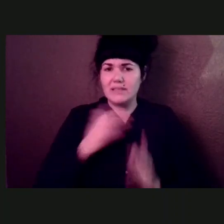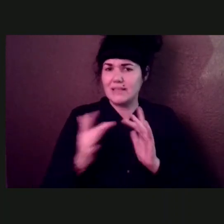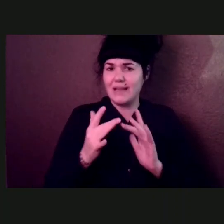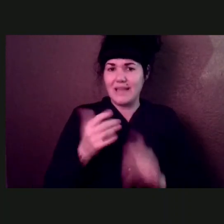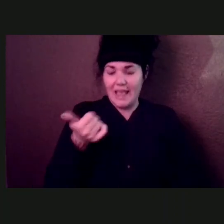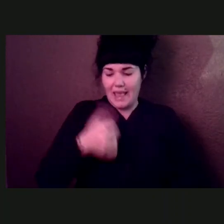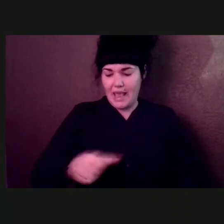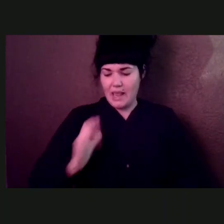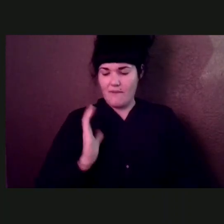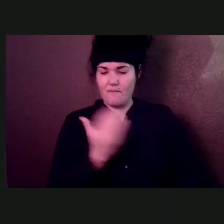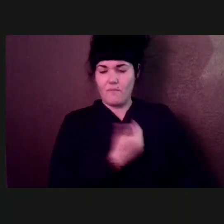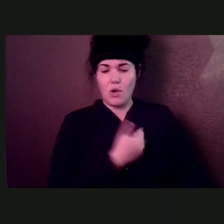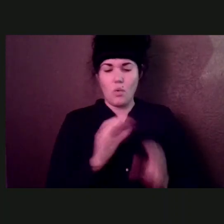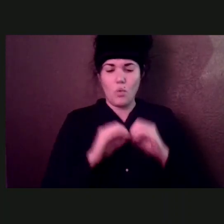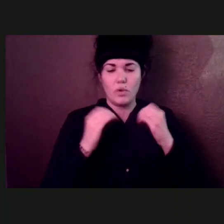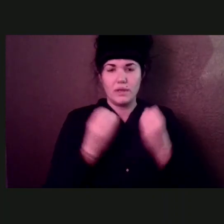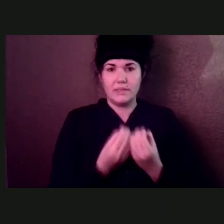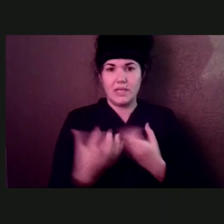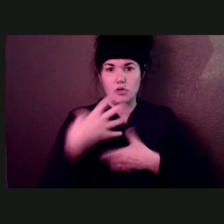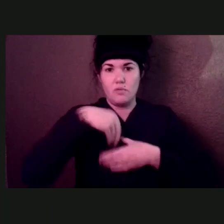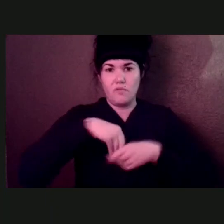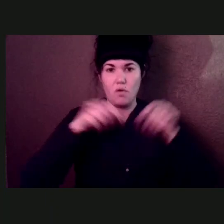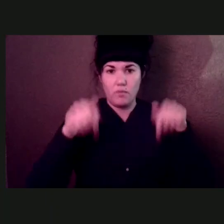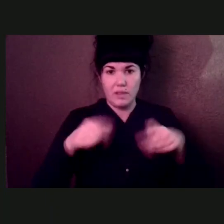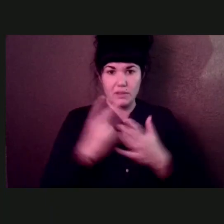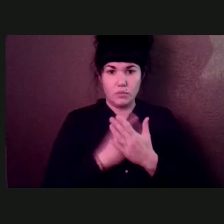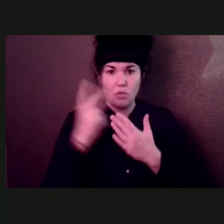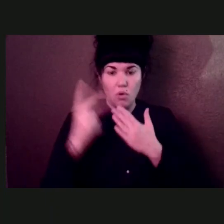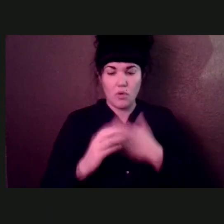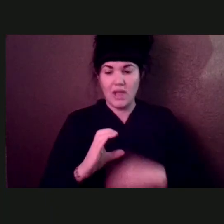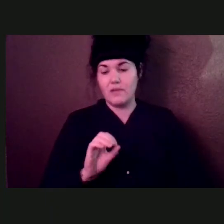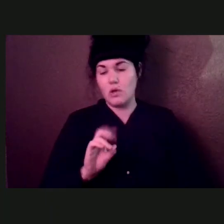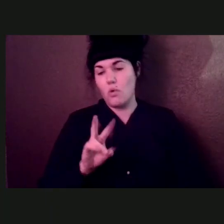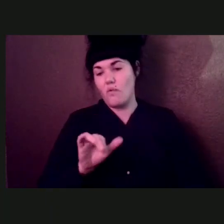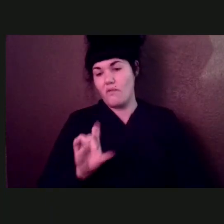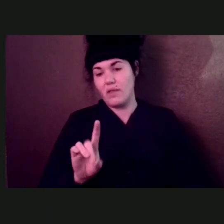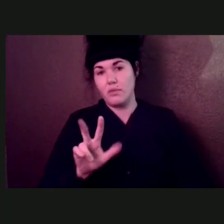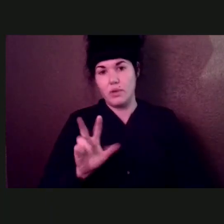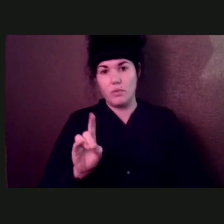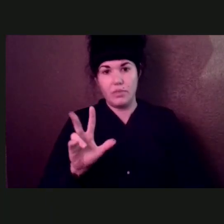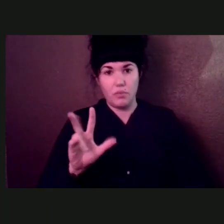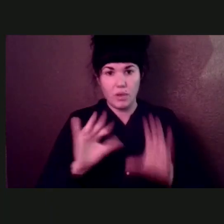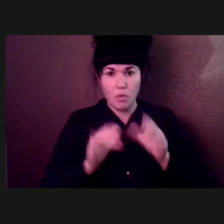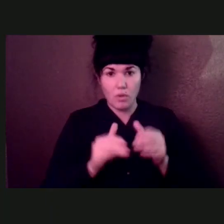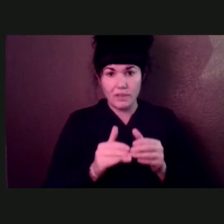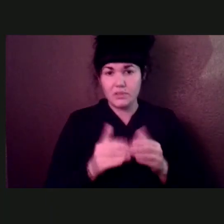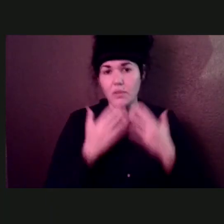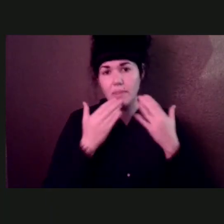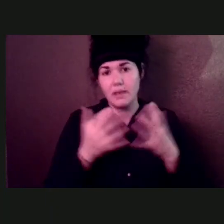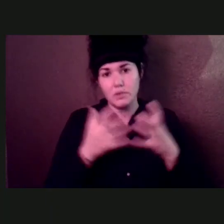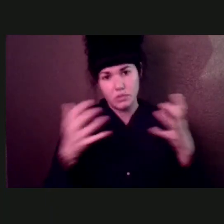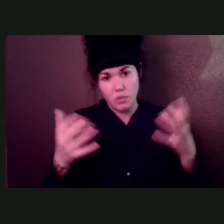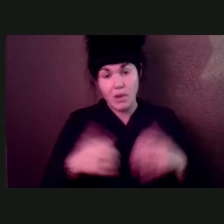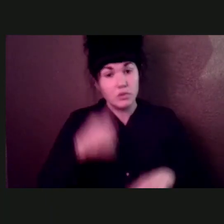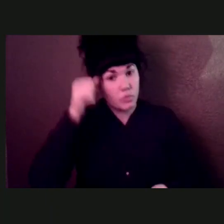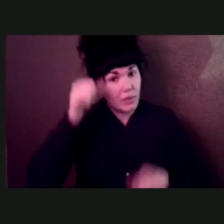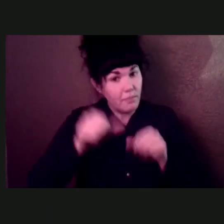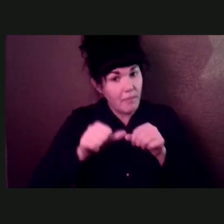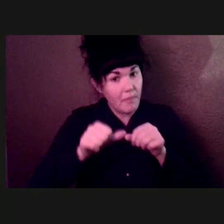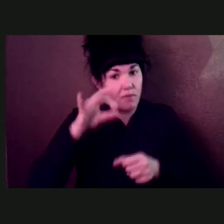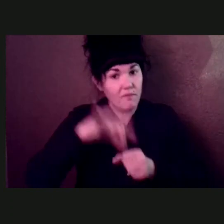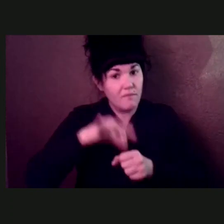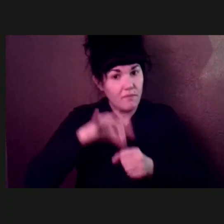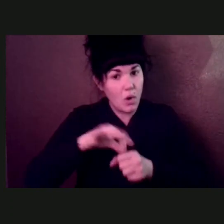coalition. So thank you so much. Remember to vote. It's on August the 3rd.